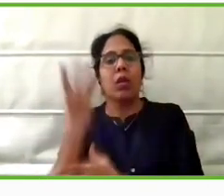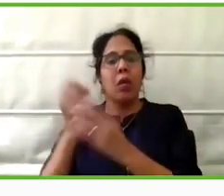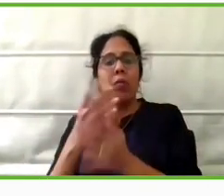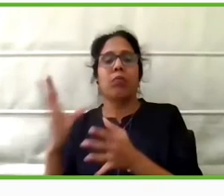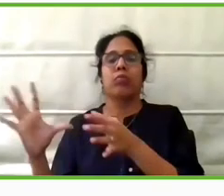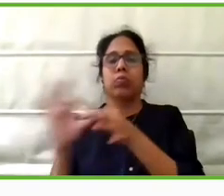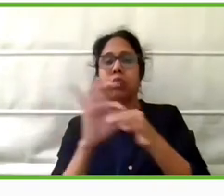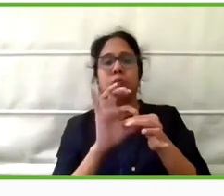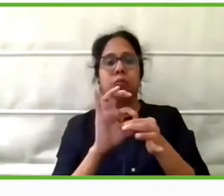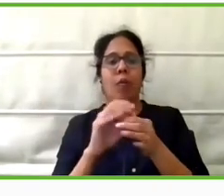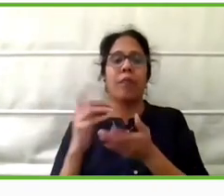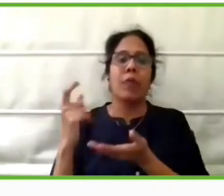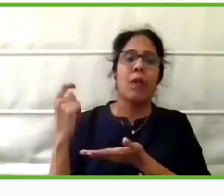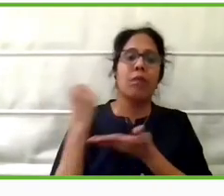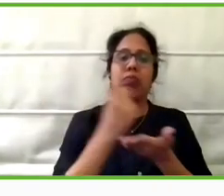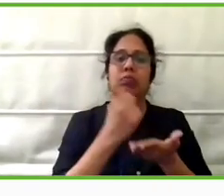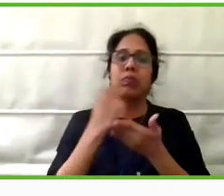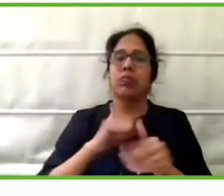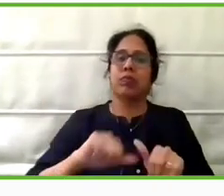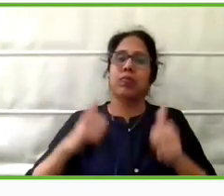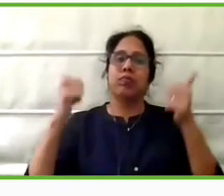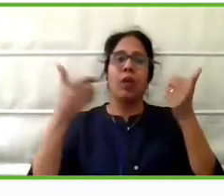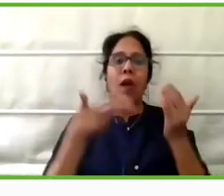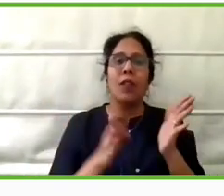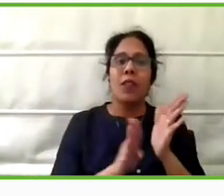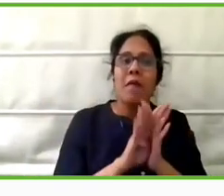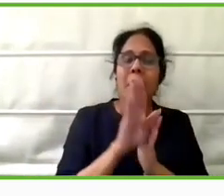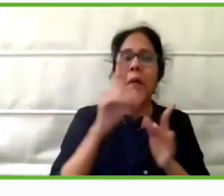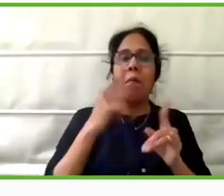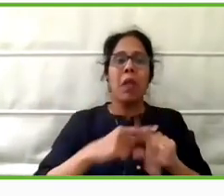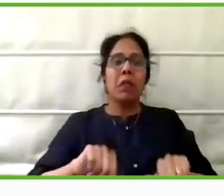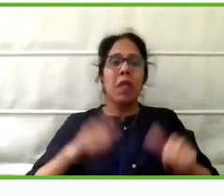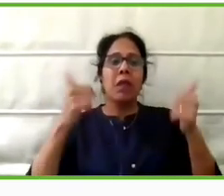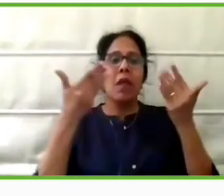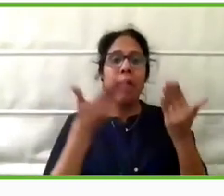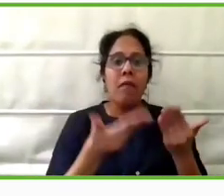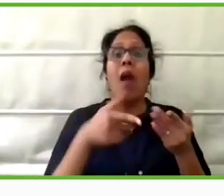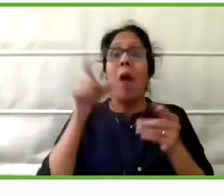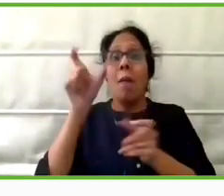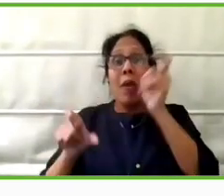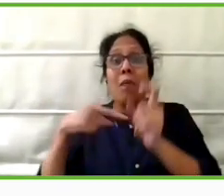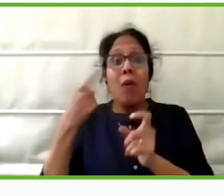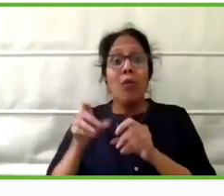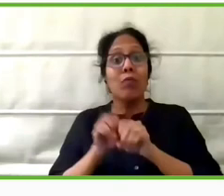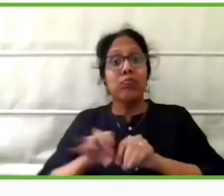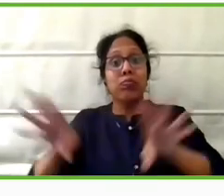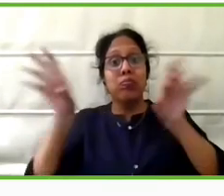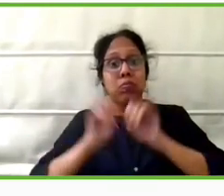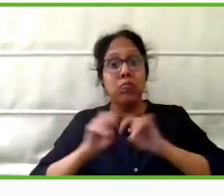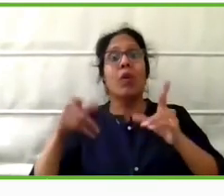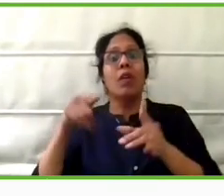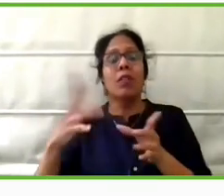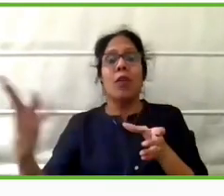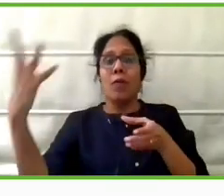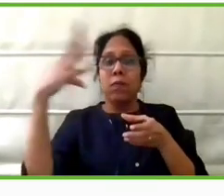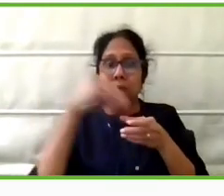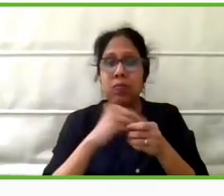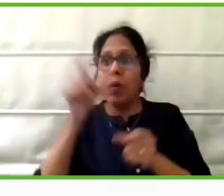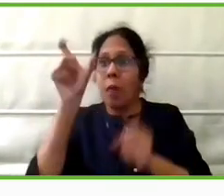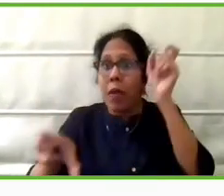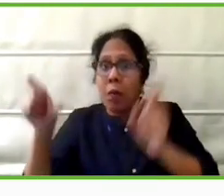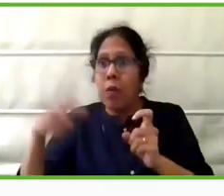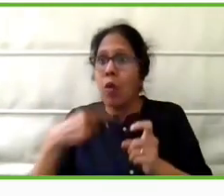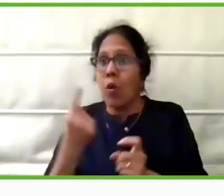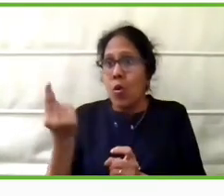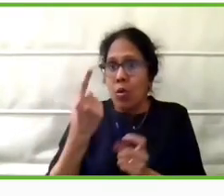the success of this product really depends on our dissemination partners, the involvement of the users from the